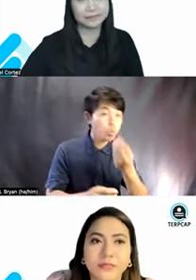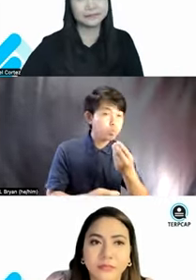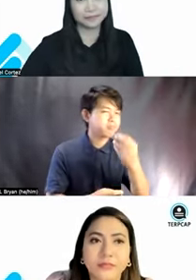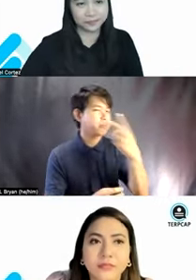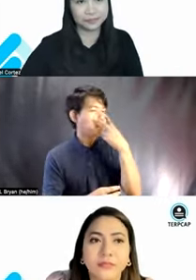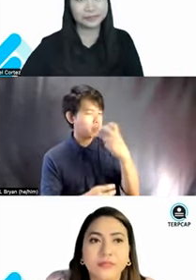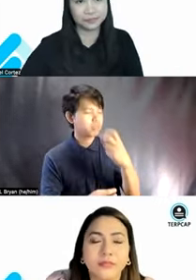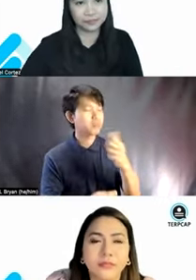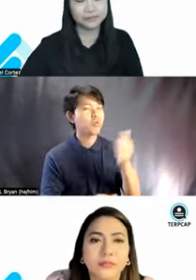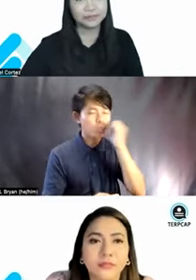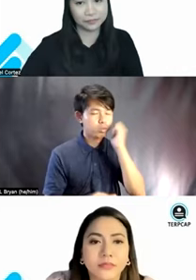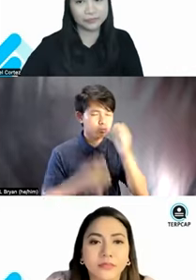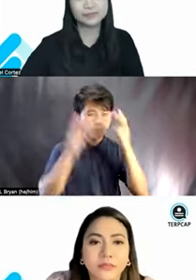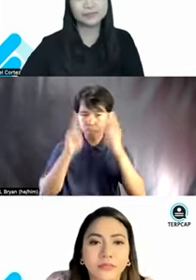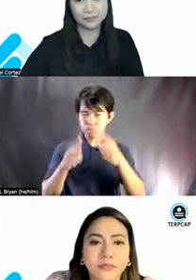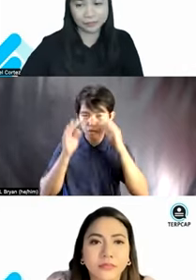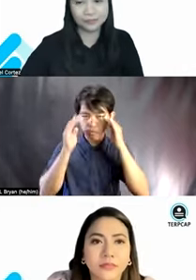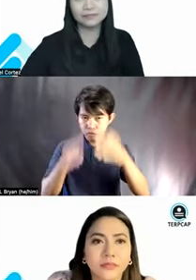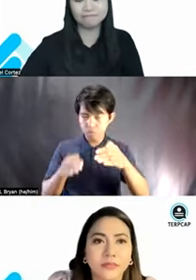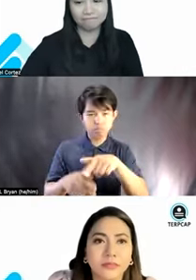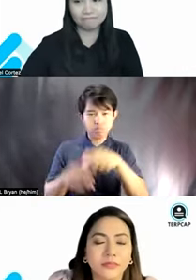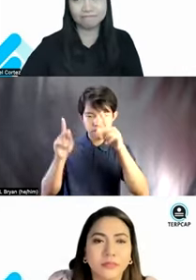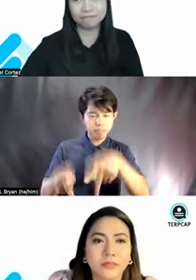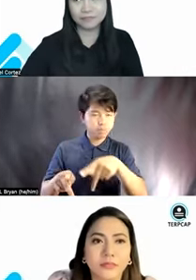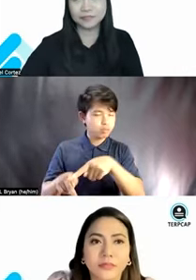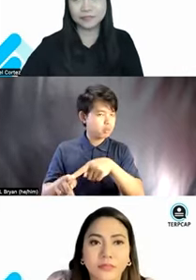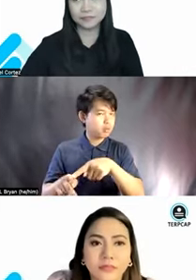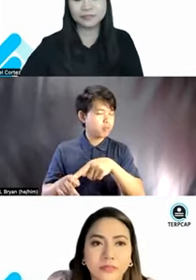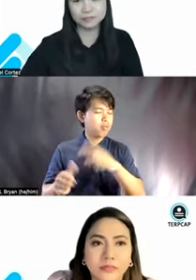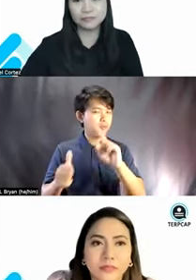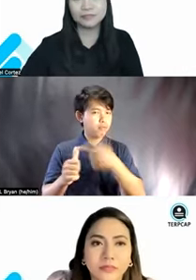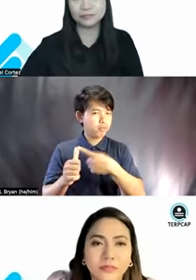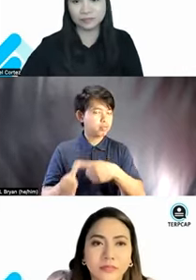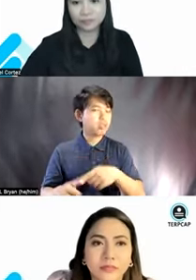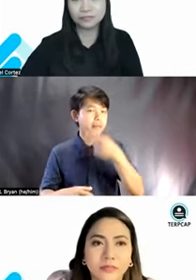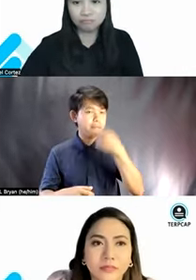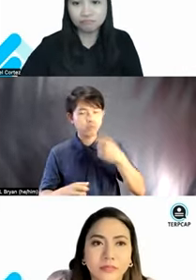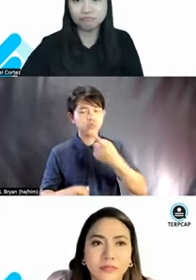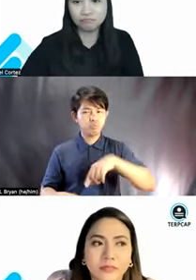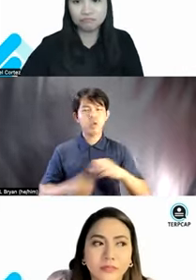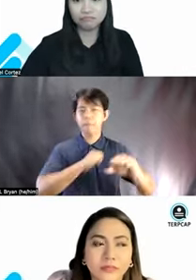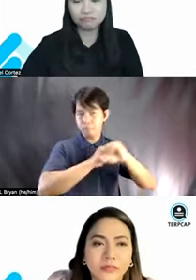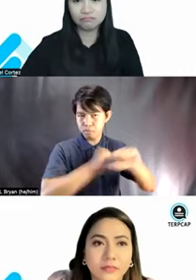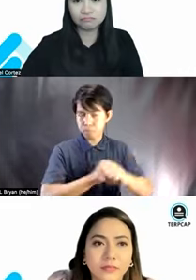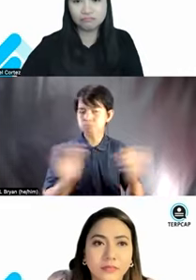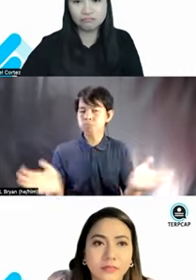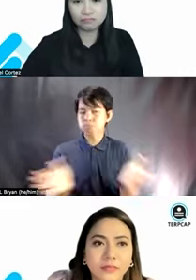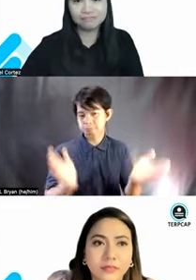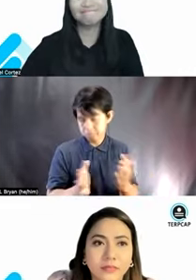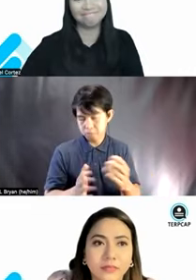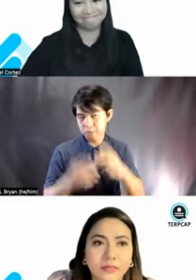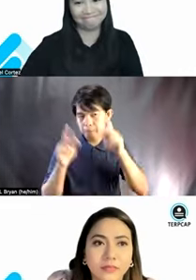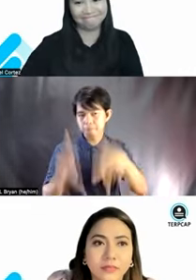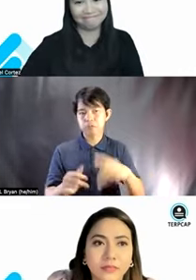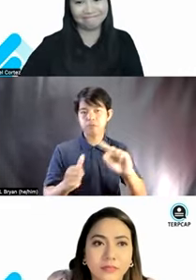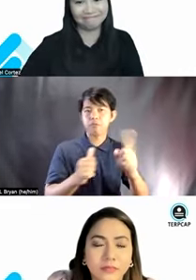it's always po the person, uh, first. Kasi nga, yun po ang talagang gusto namin, we want to promote to